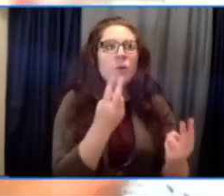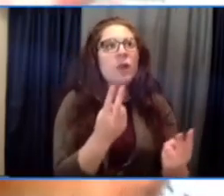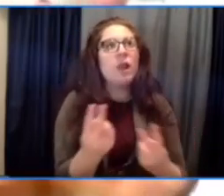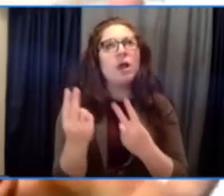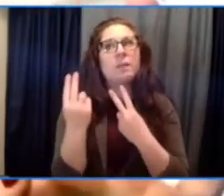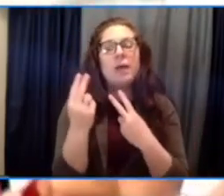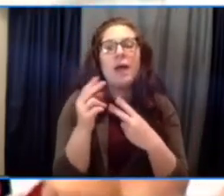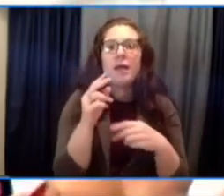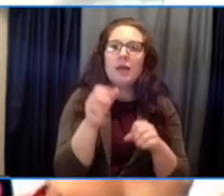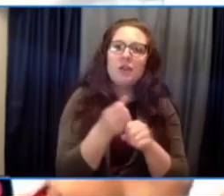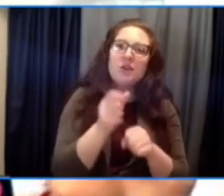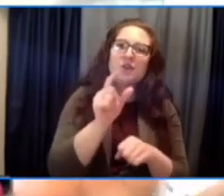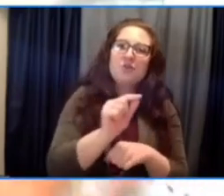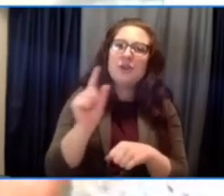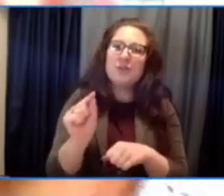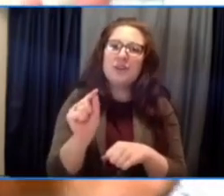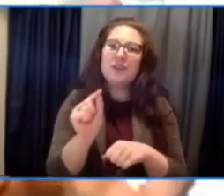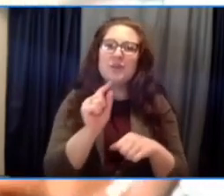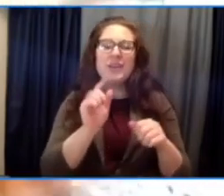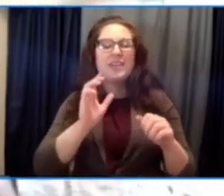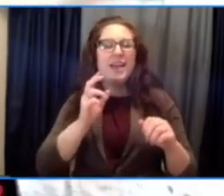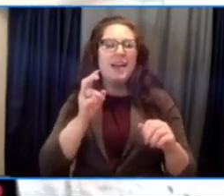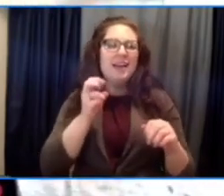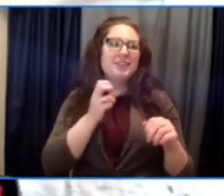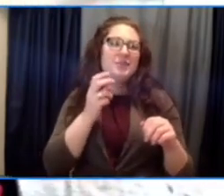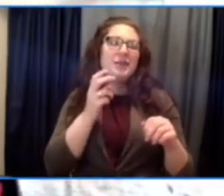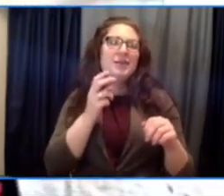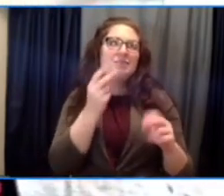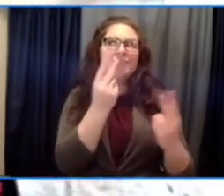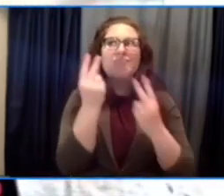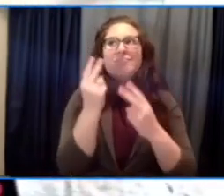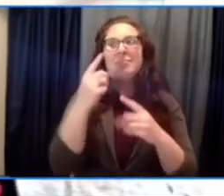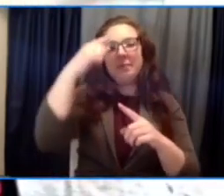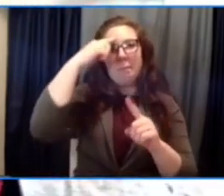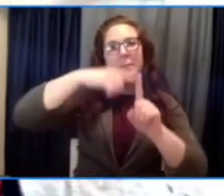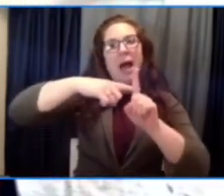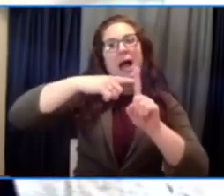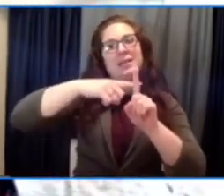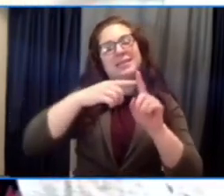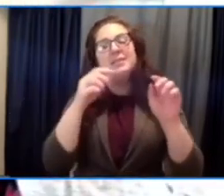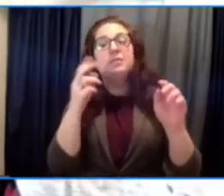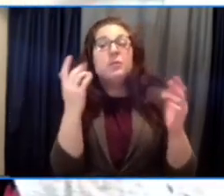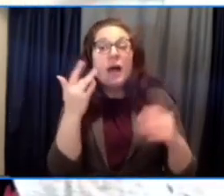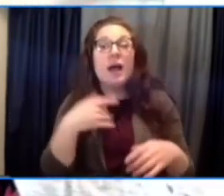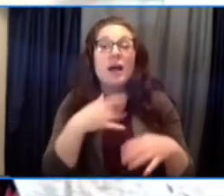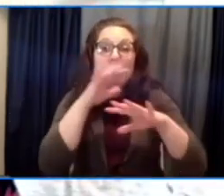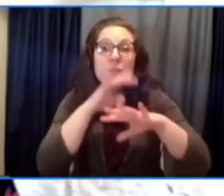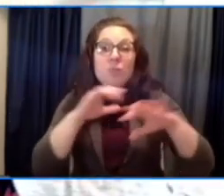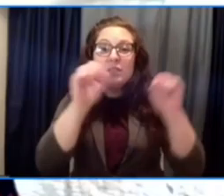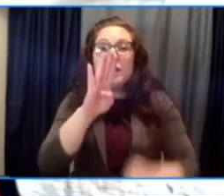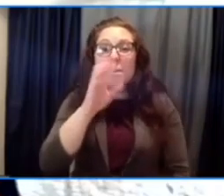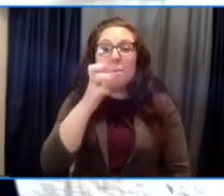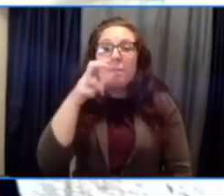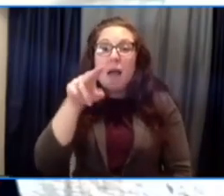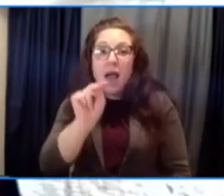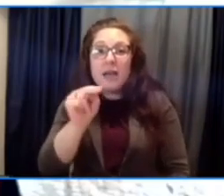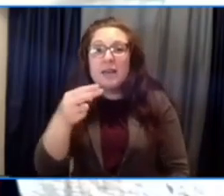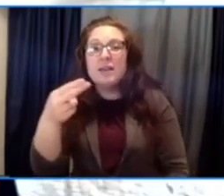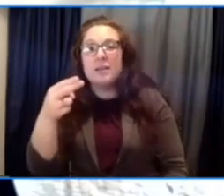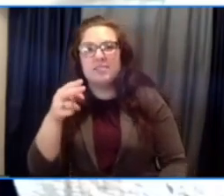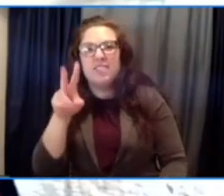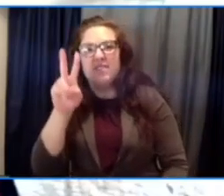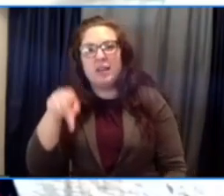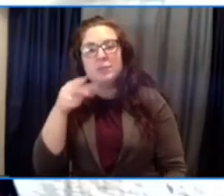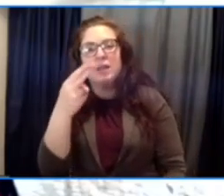with our rose-colored party glasses, celebrating a Biden-Harris win, it's critical that we also recount the context